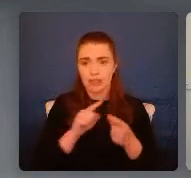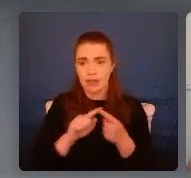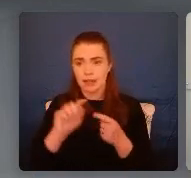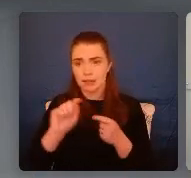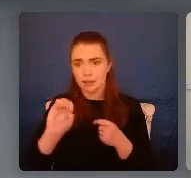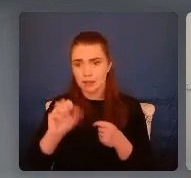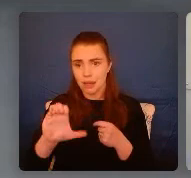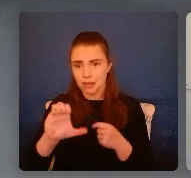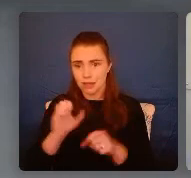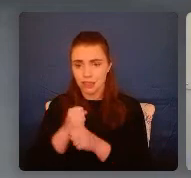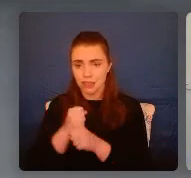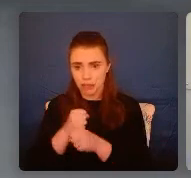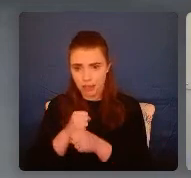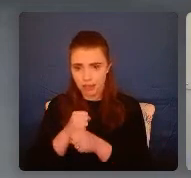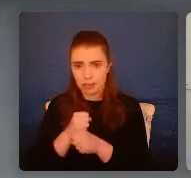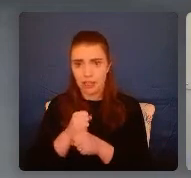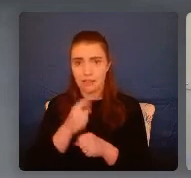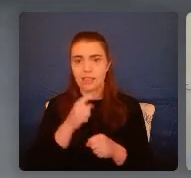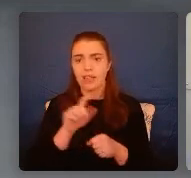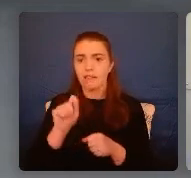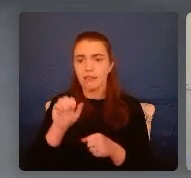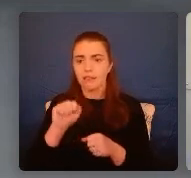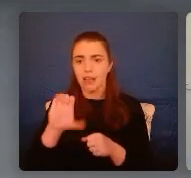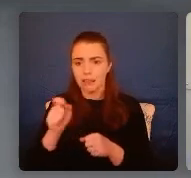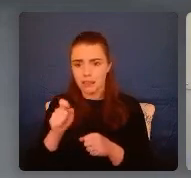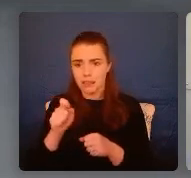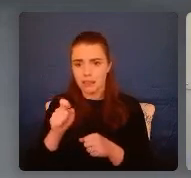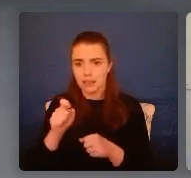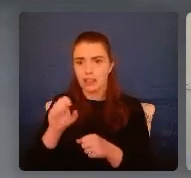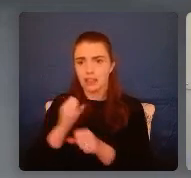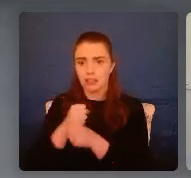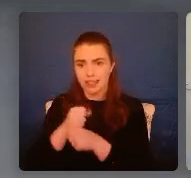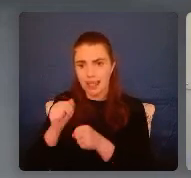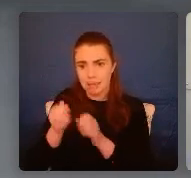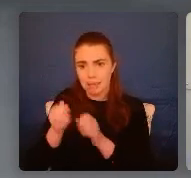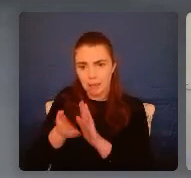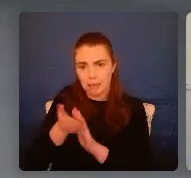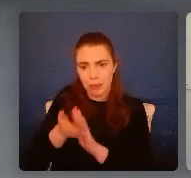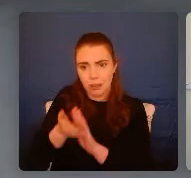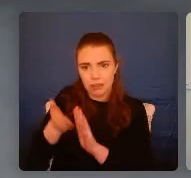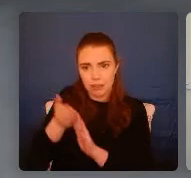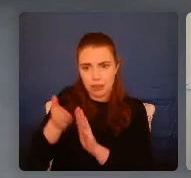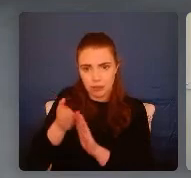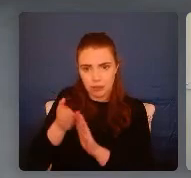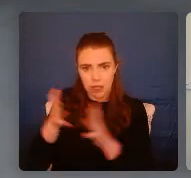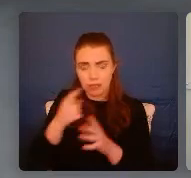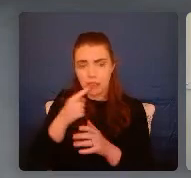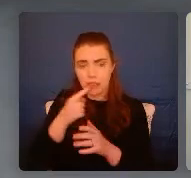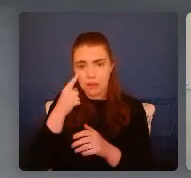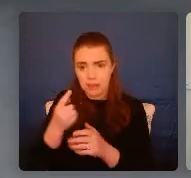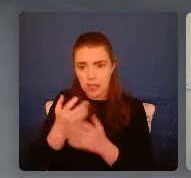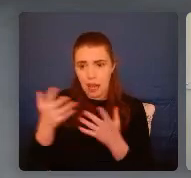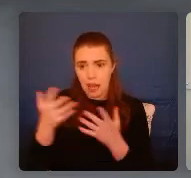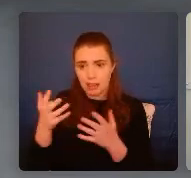stressor, but sometimes it's the cumulative impact. And we see that we know from before that the weight of a ton of feathers and a ton of stone